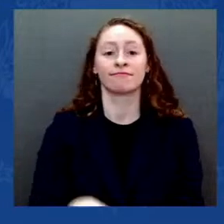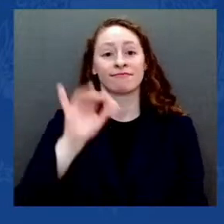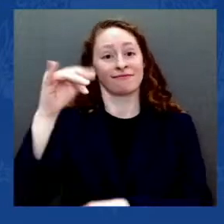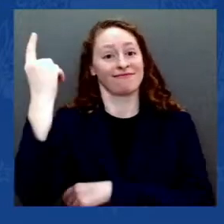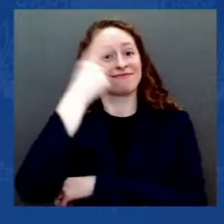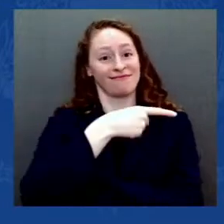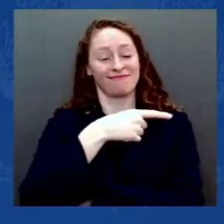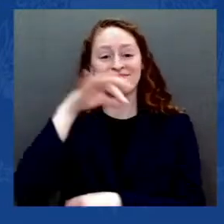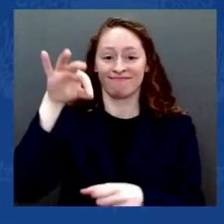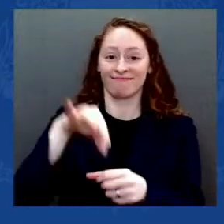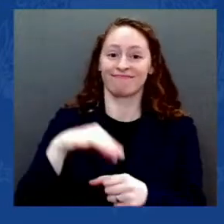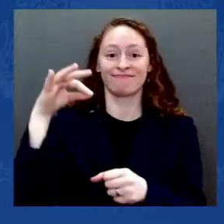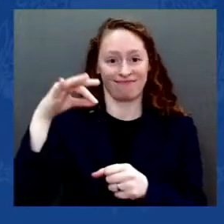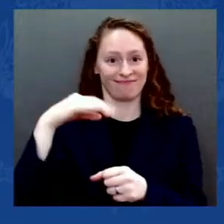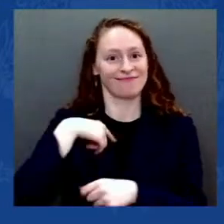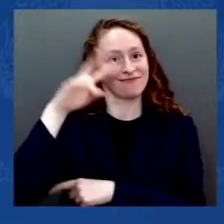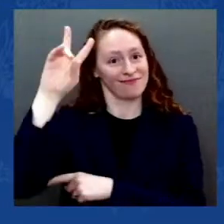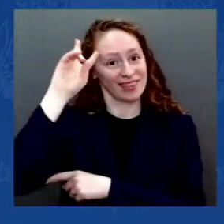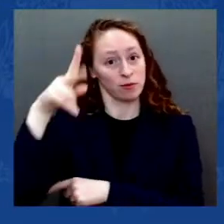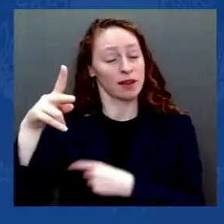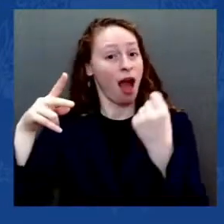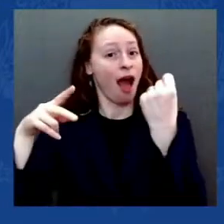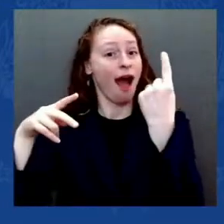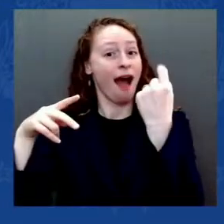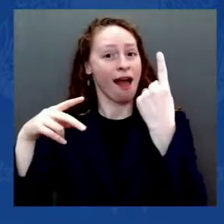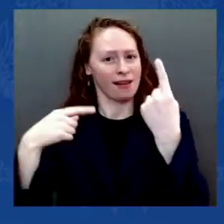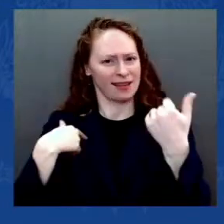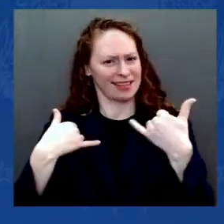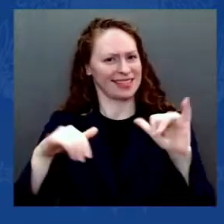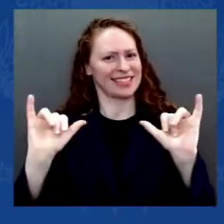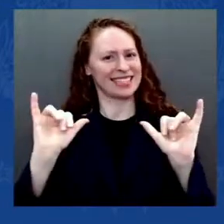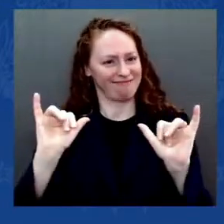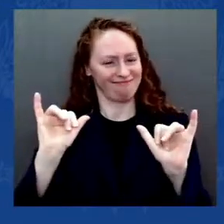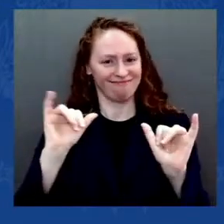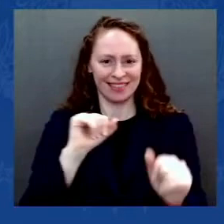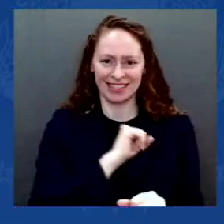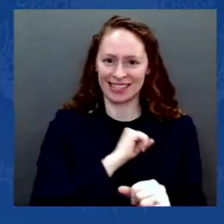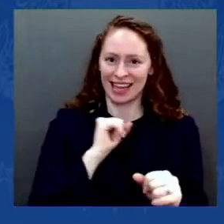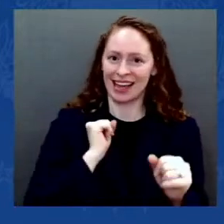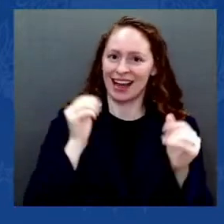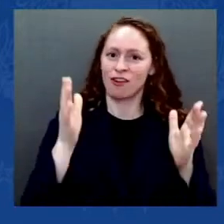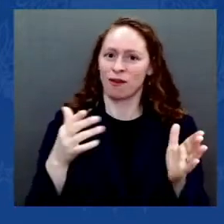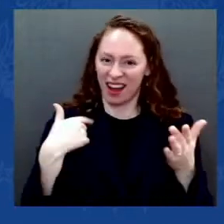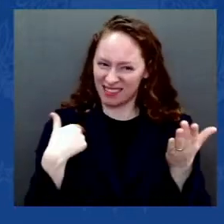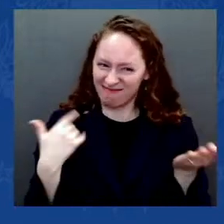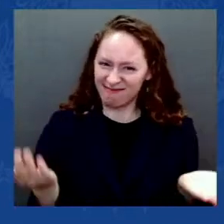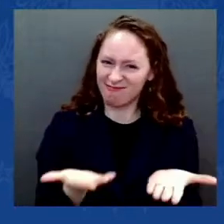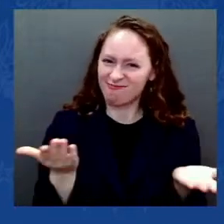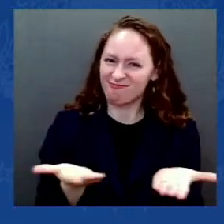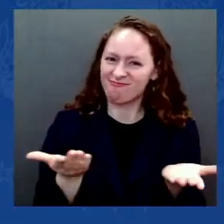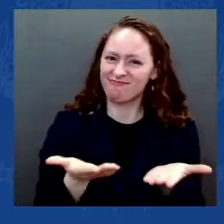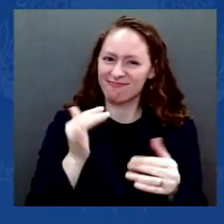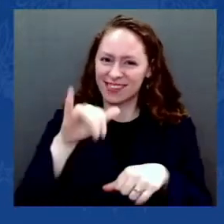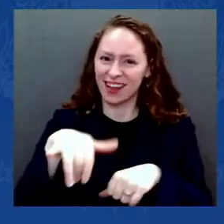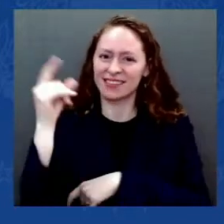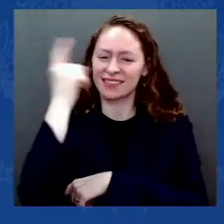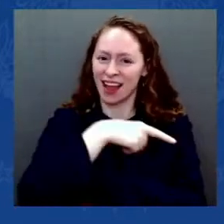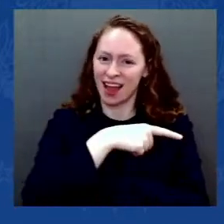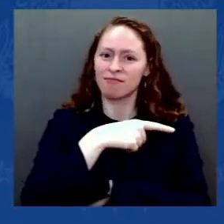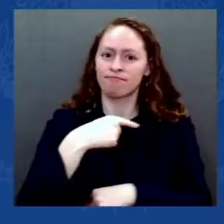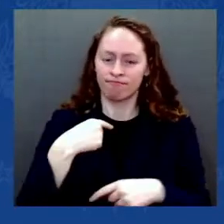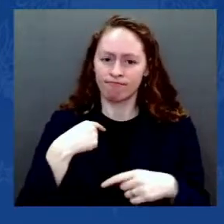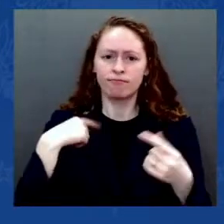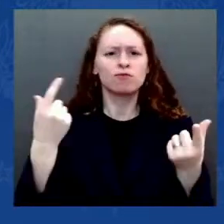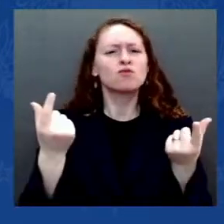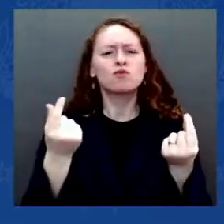was here at the Capitol that morning at a classified hearing with fellow members of the Senate Intelligence Committee.